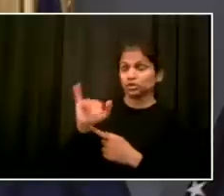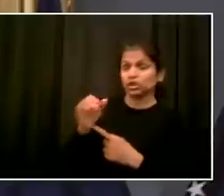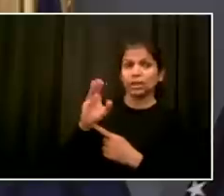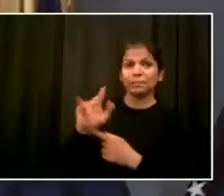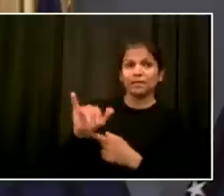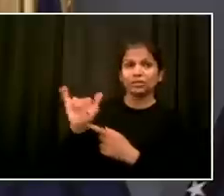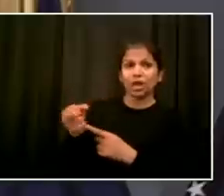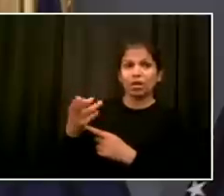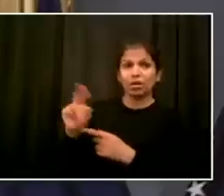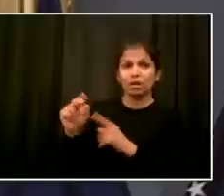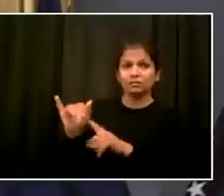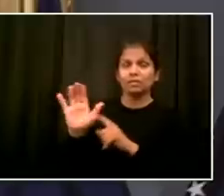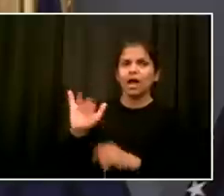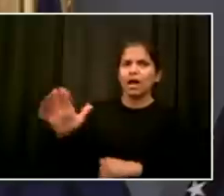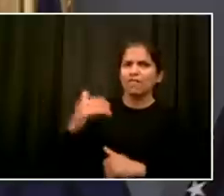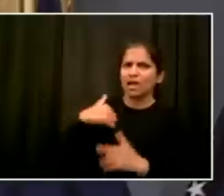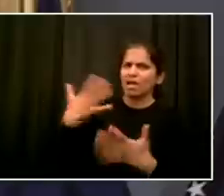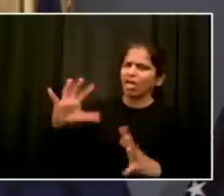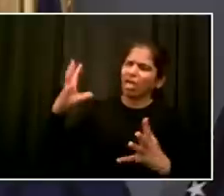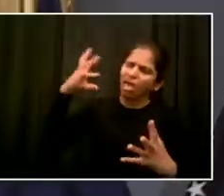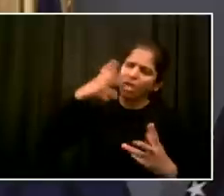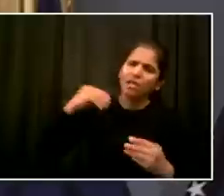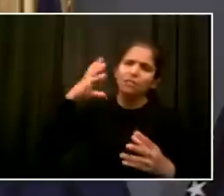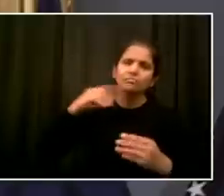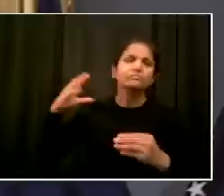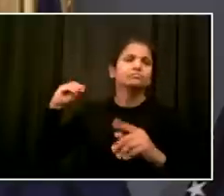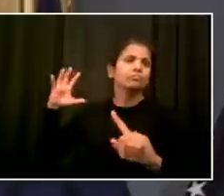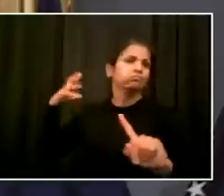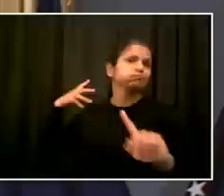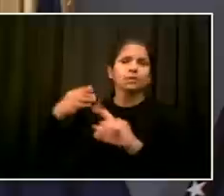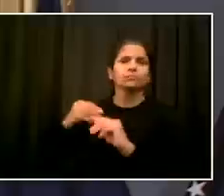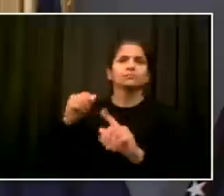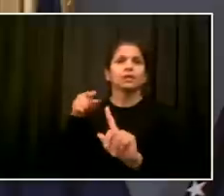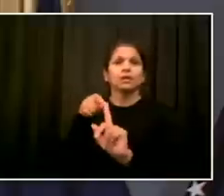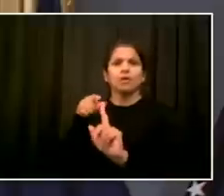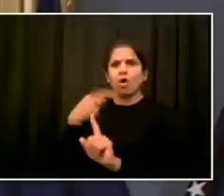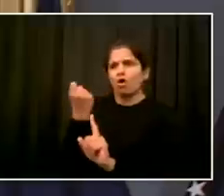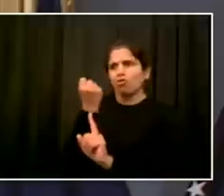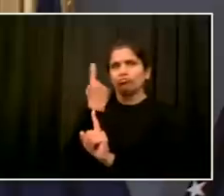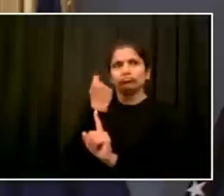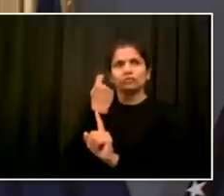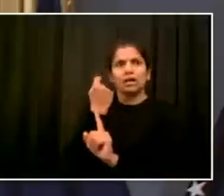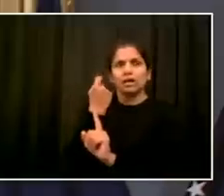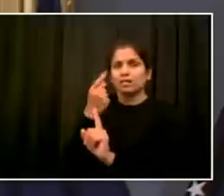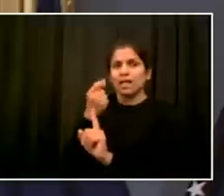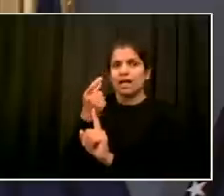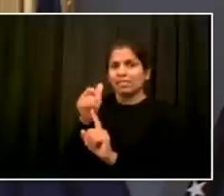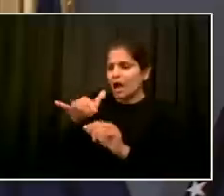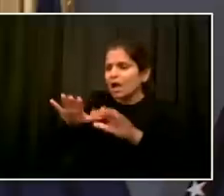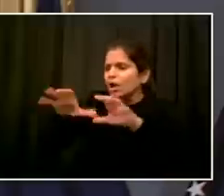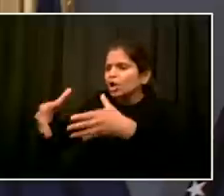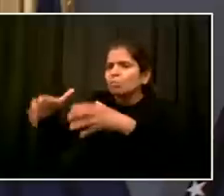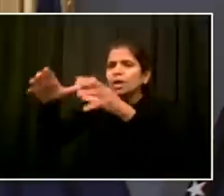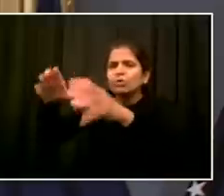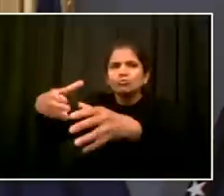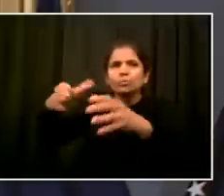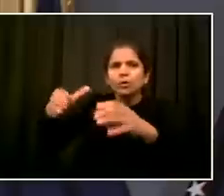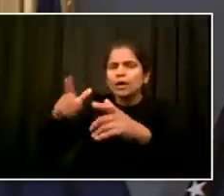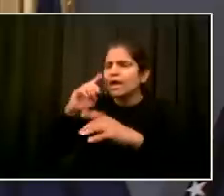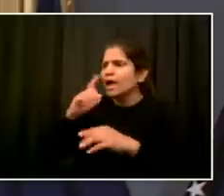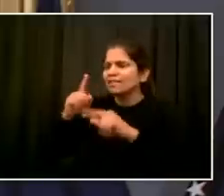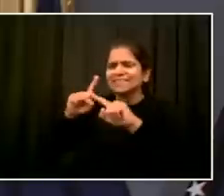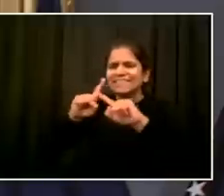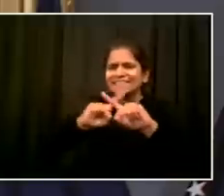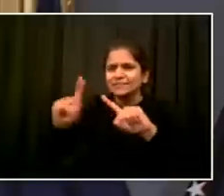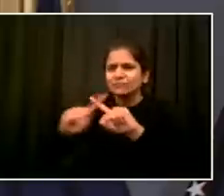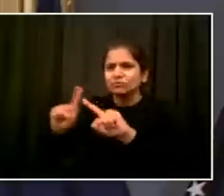an extraordinary combination of understanding communities and acting on the needs of communities, leading on issues of